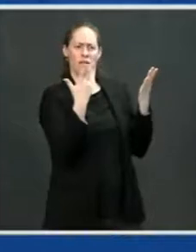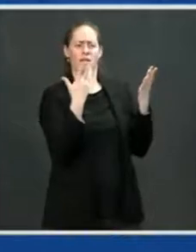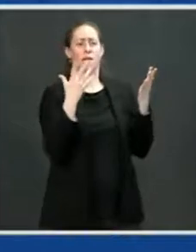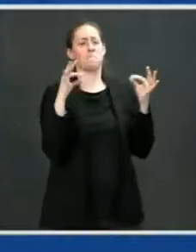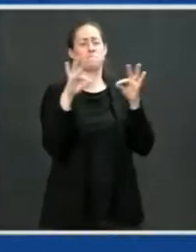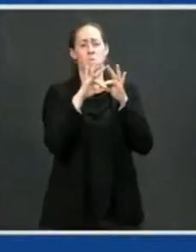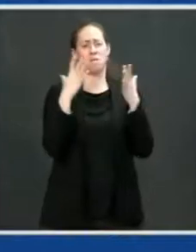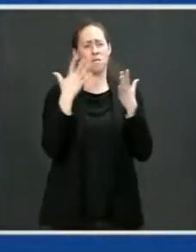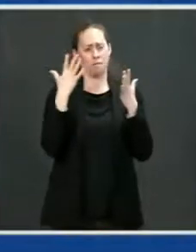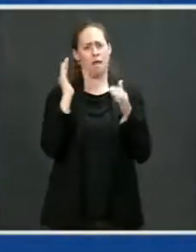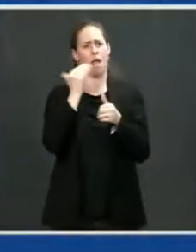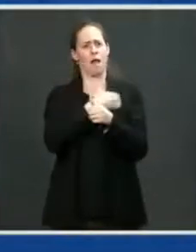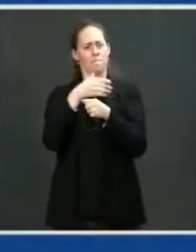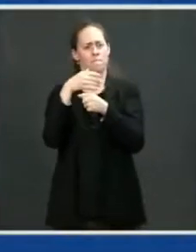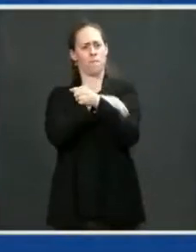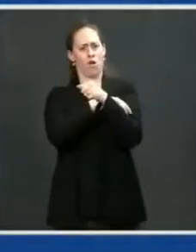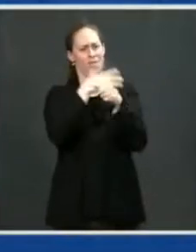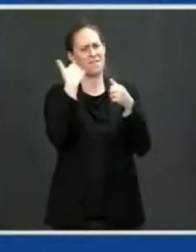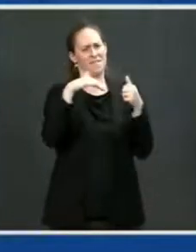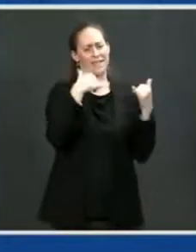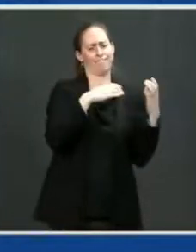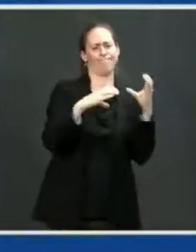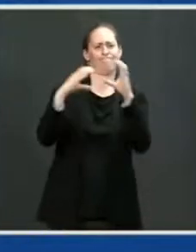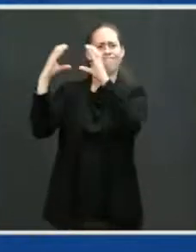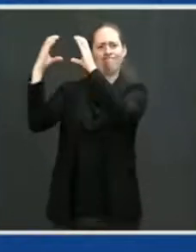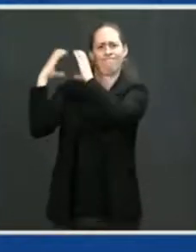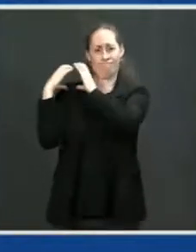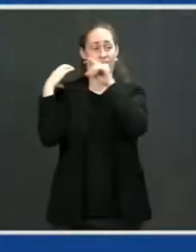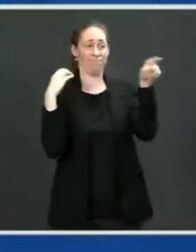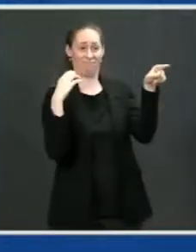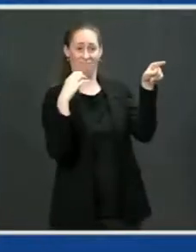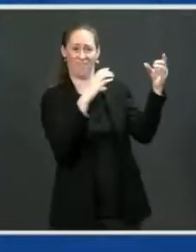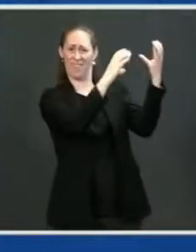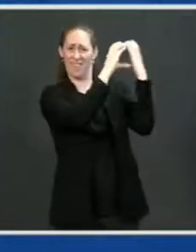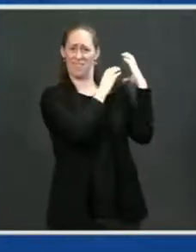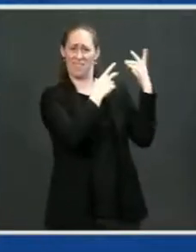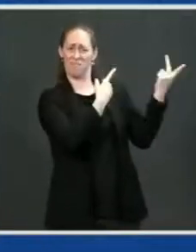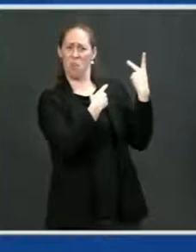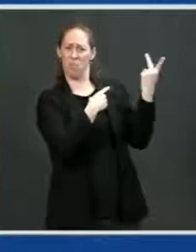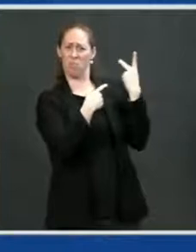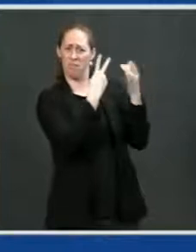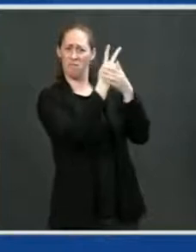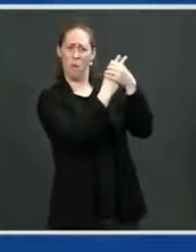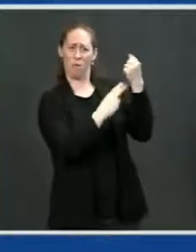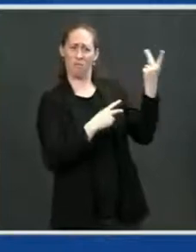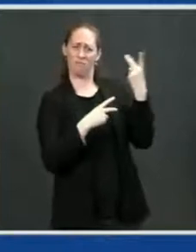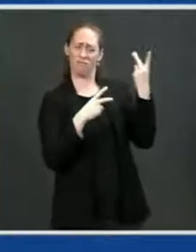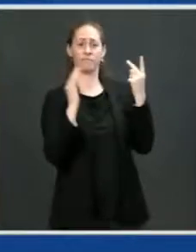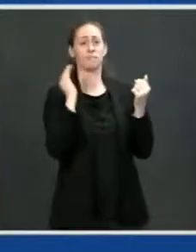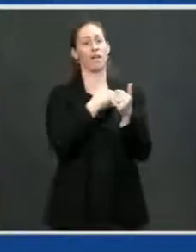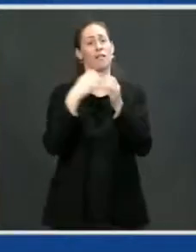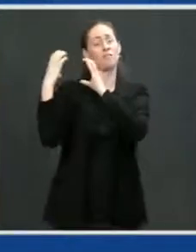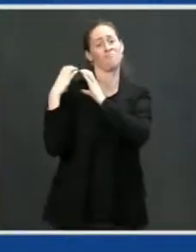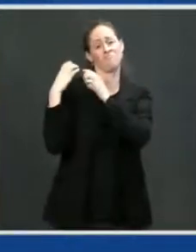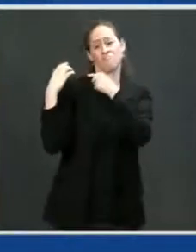for global stability. And President Putin and I have had a significant responsibility to steward that relationship. I